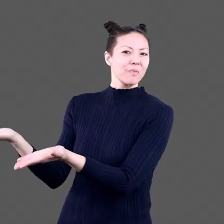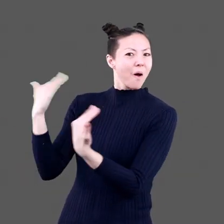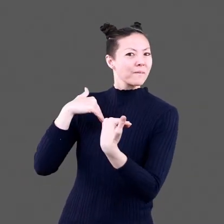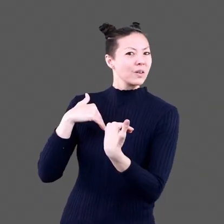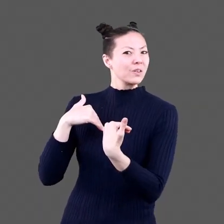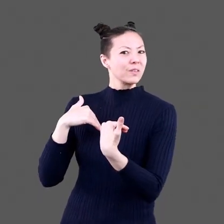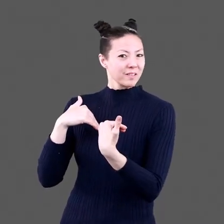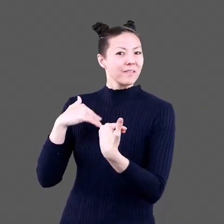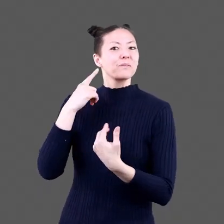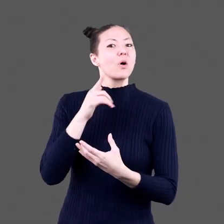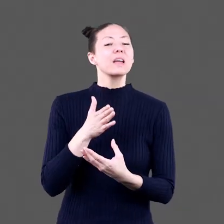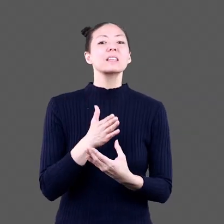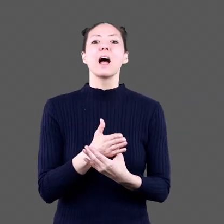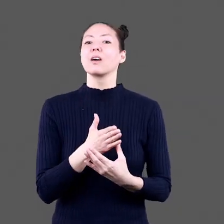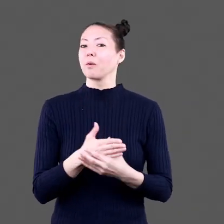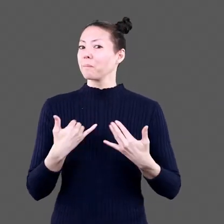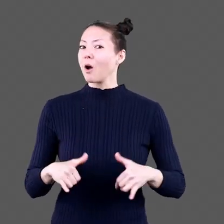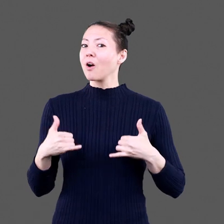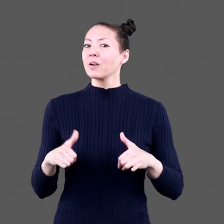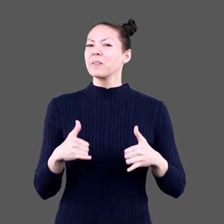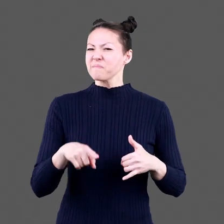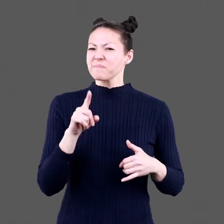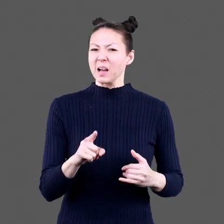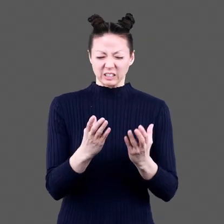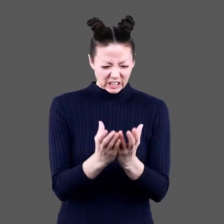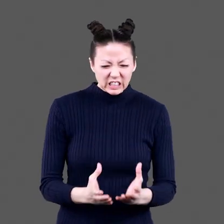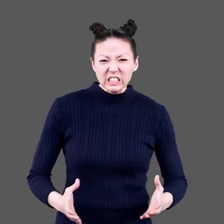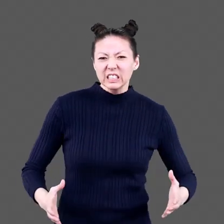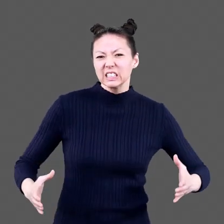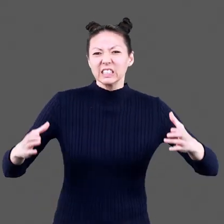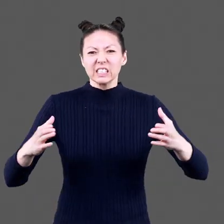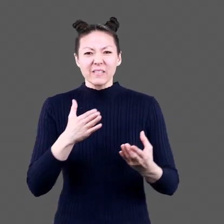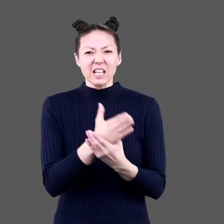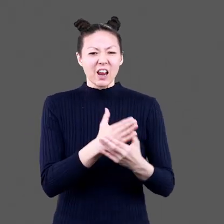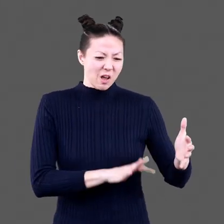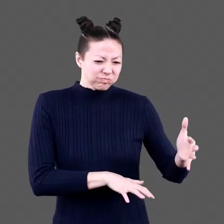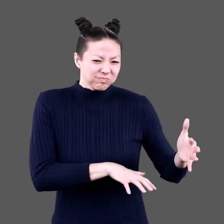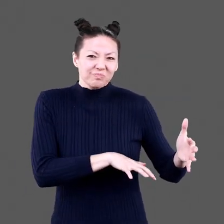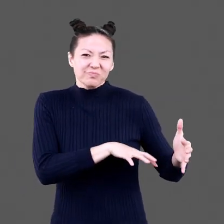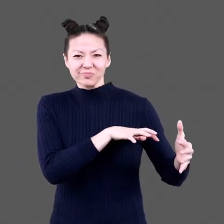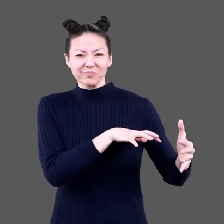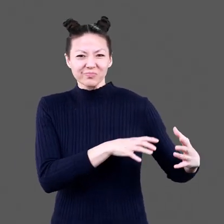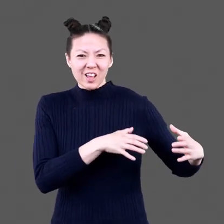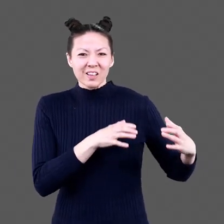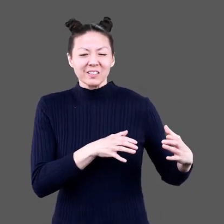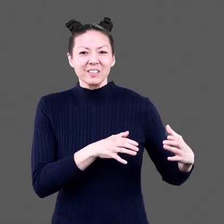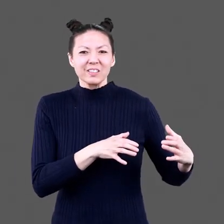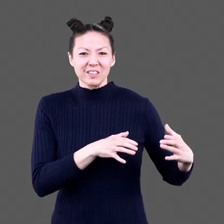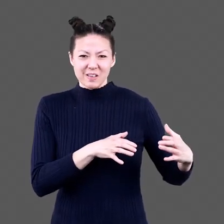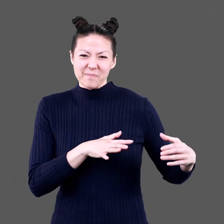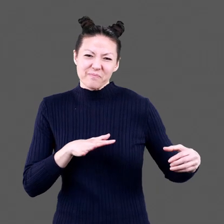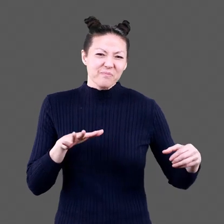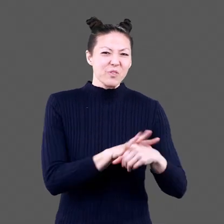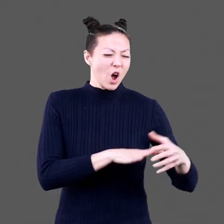have some dragons over for a taco party You'll need buckets of